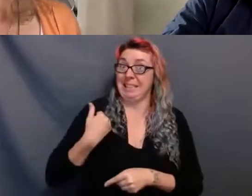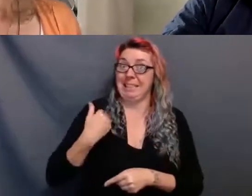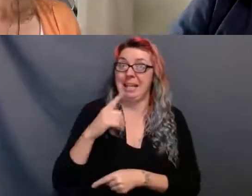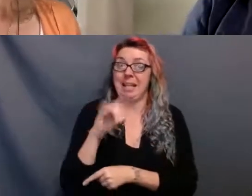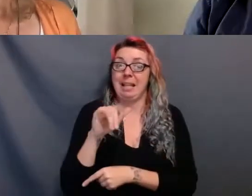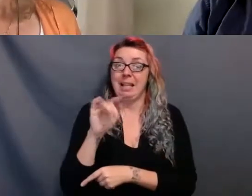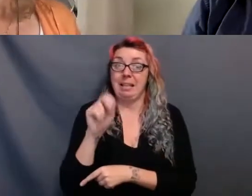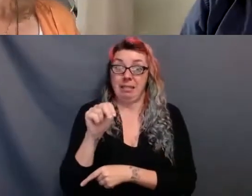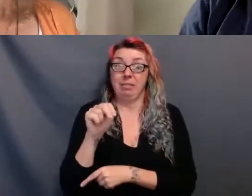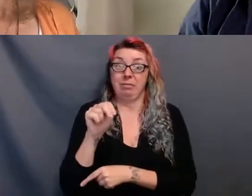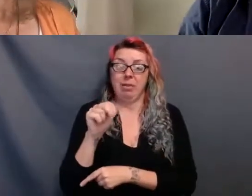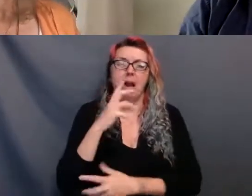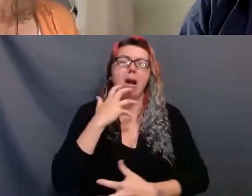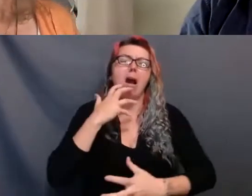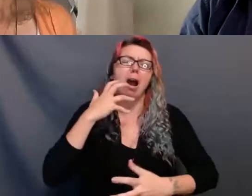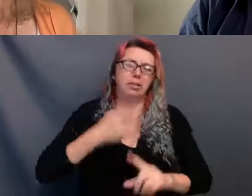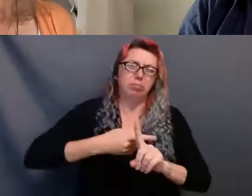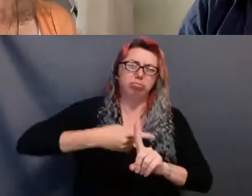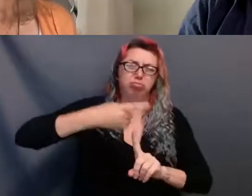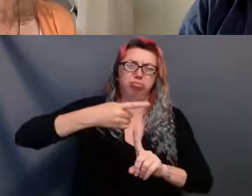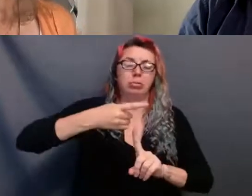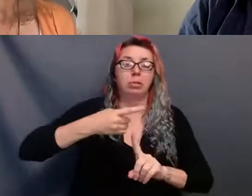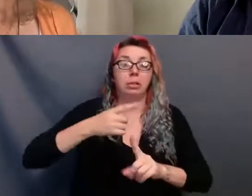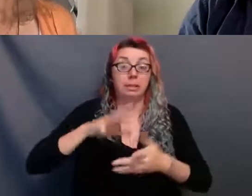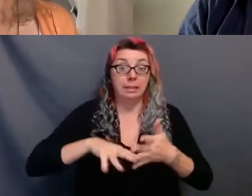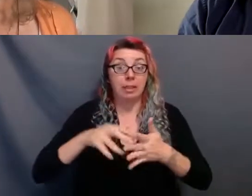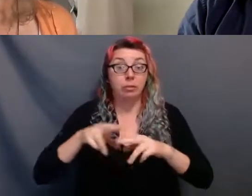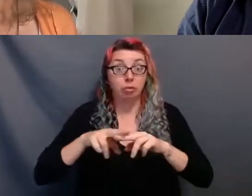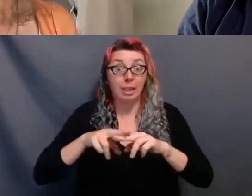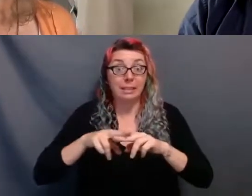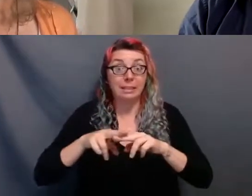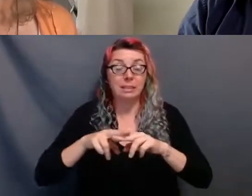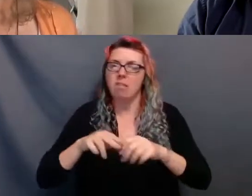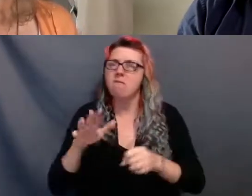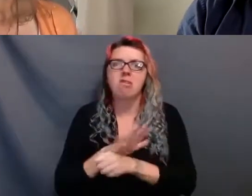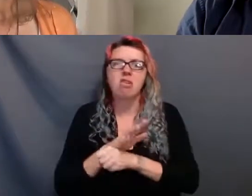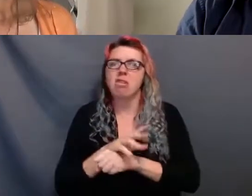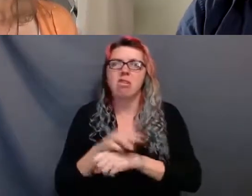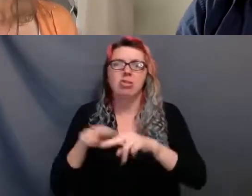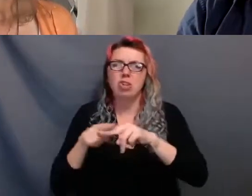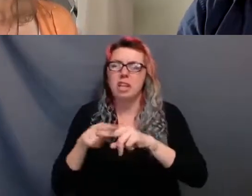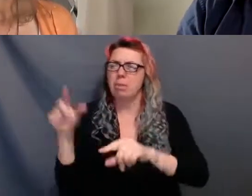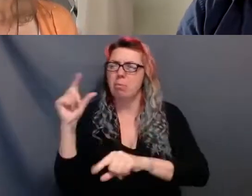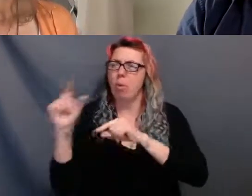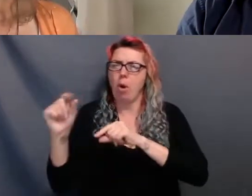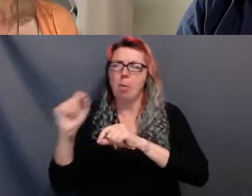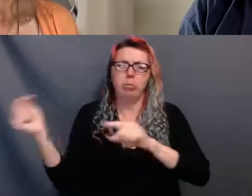full schedule of trains was running at capacity and 50 degree heat that had been baking the town for days.